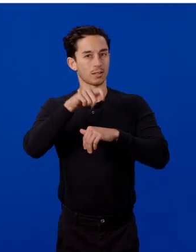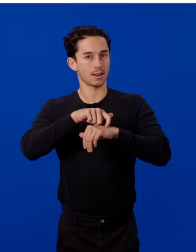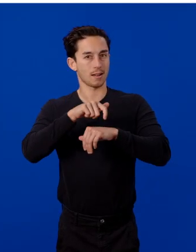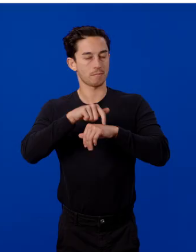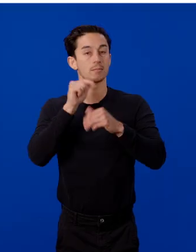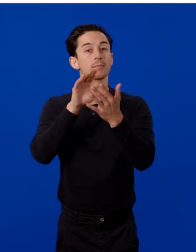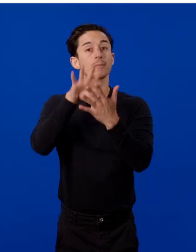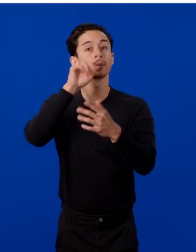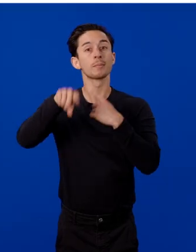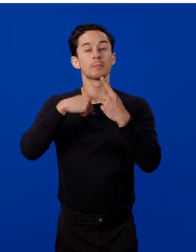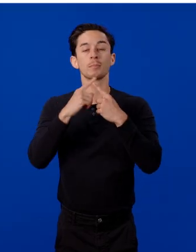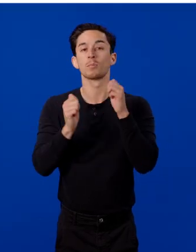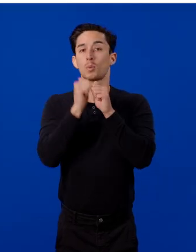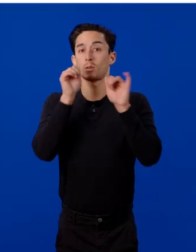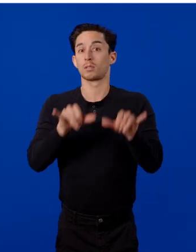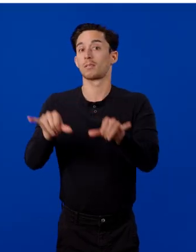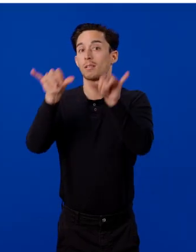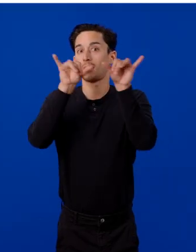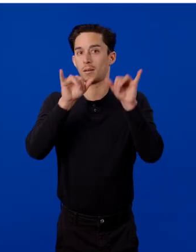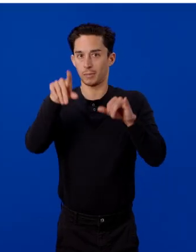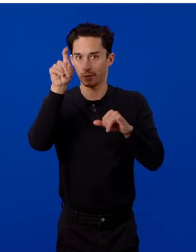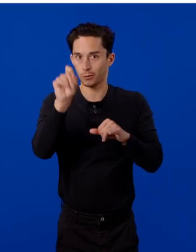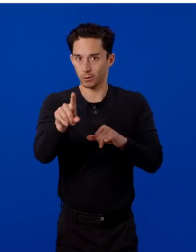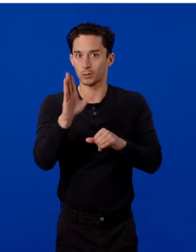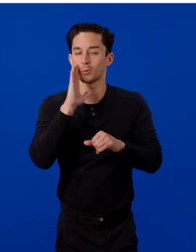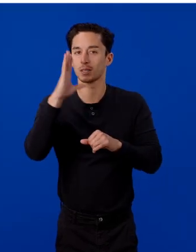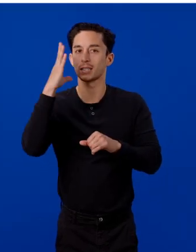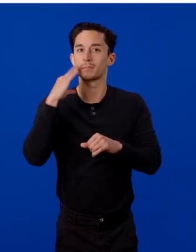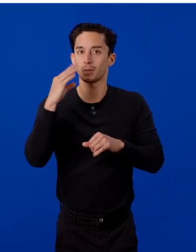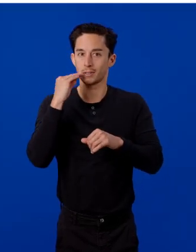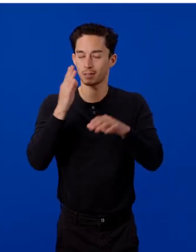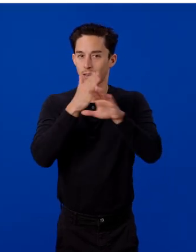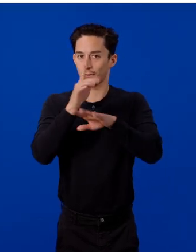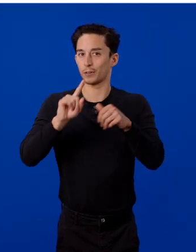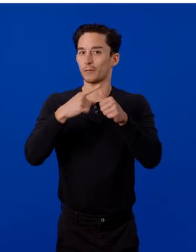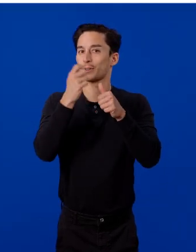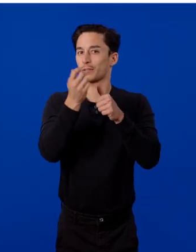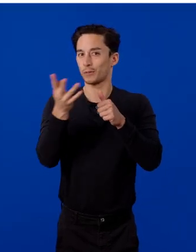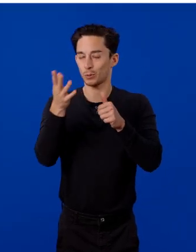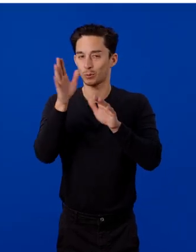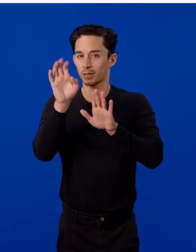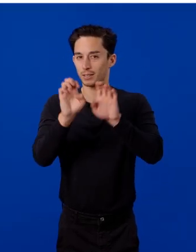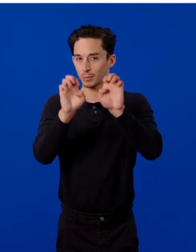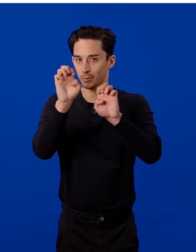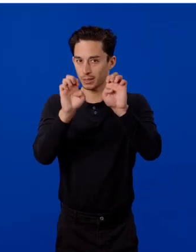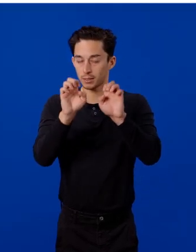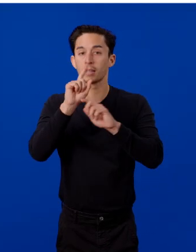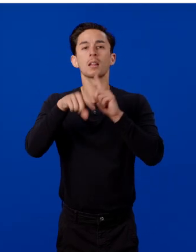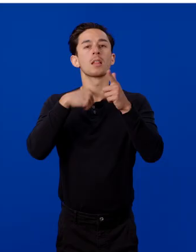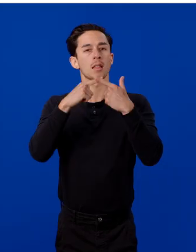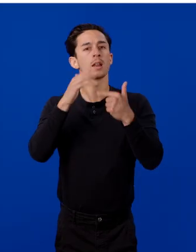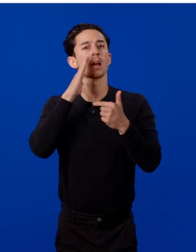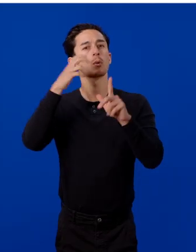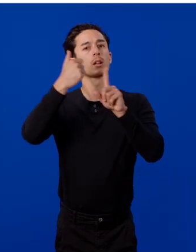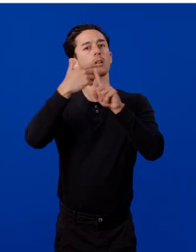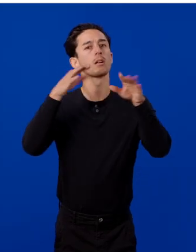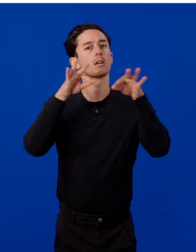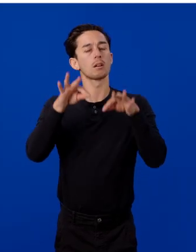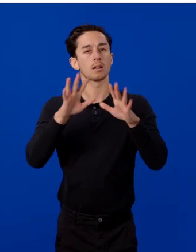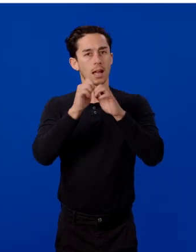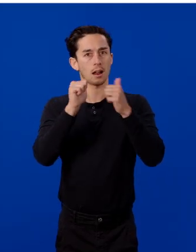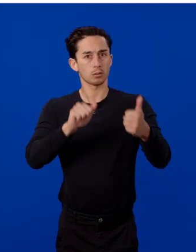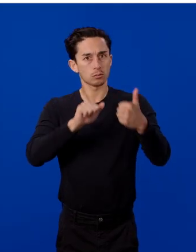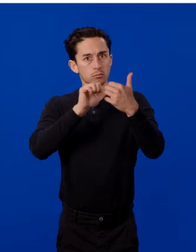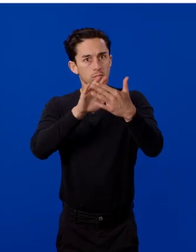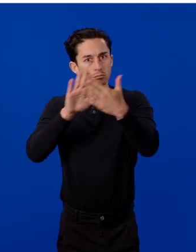about the most common questions you'll encounter after your first few experiments. And then I'll walk through how to tackle each of